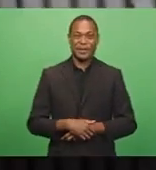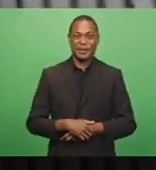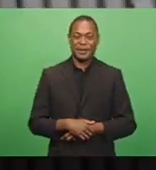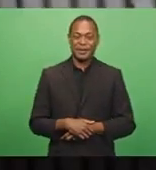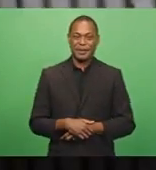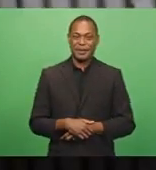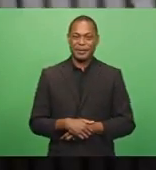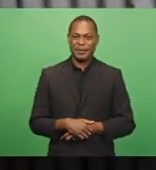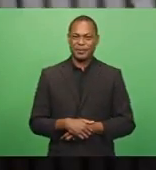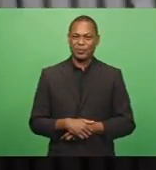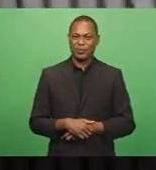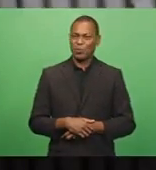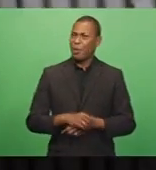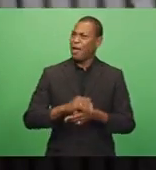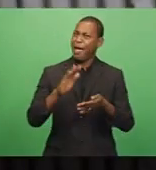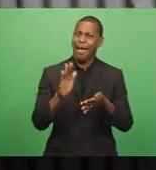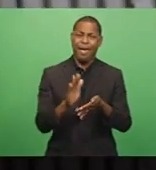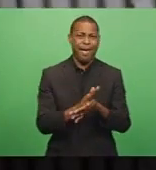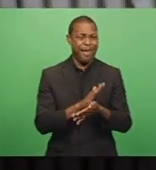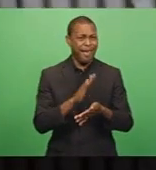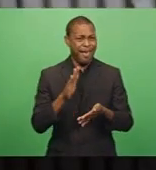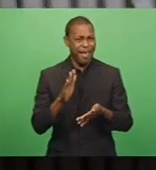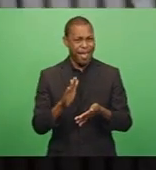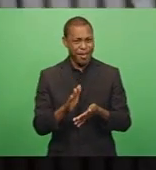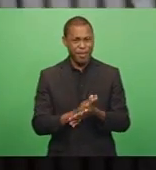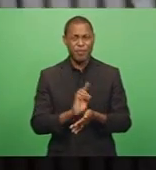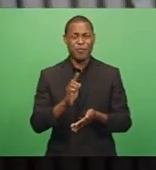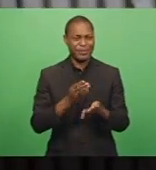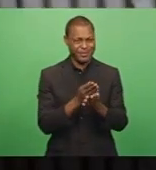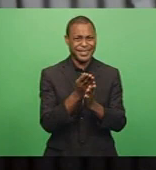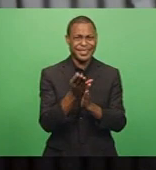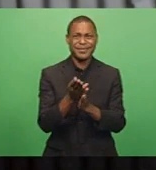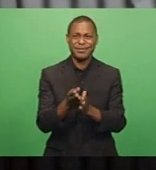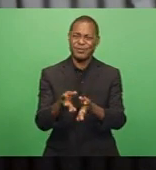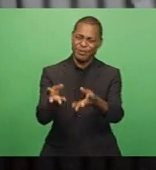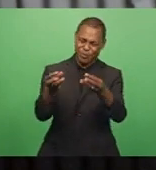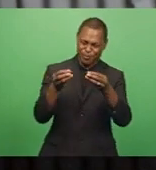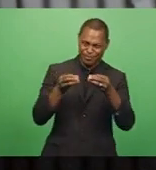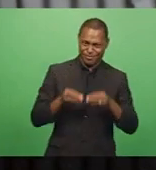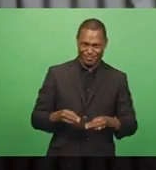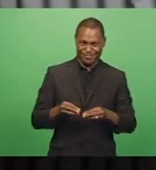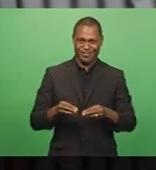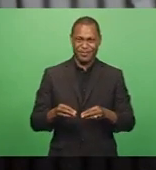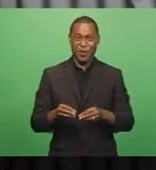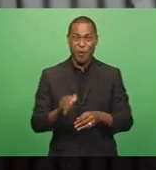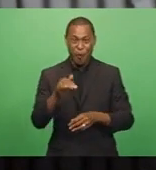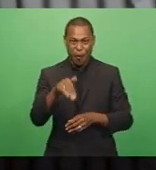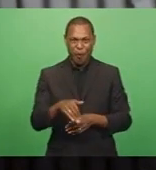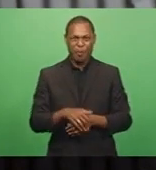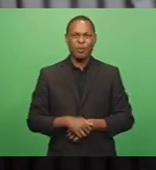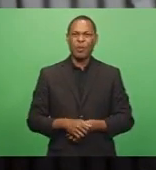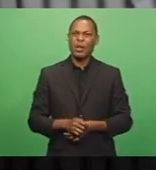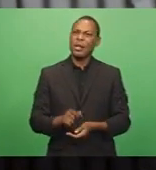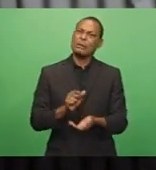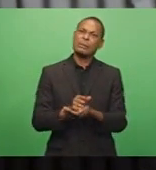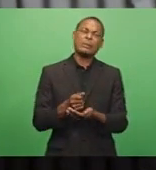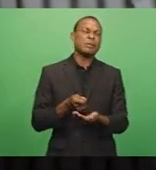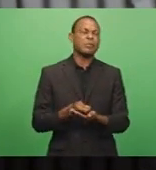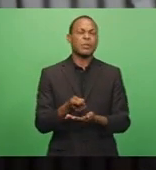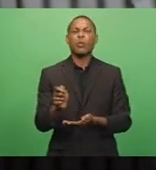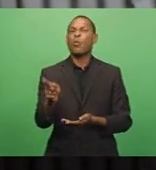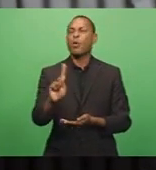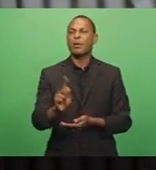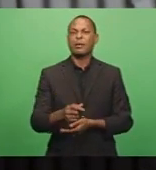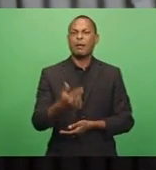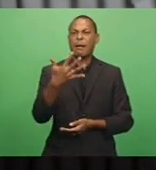We are really grateful for the health services being brought to our doorstep. Normally, we spend over $500 to bring our